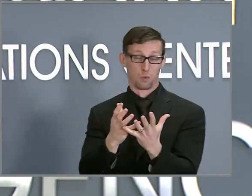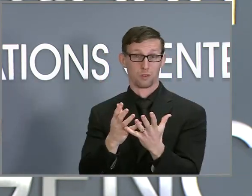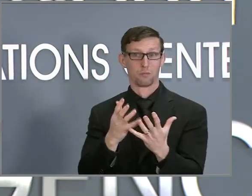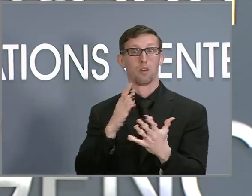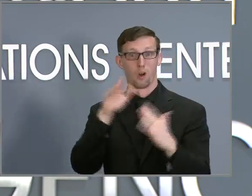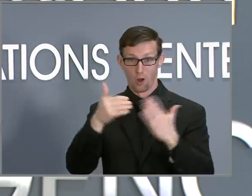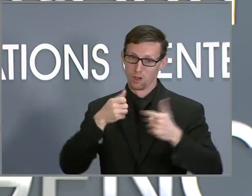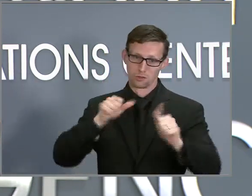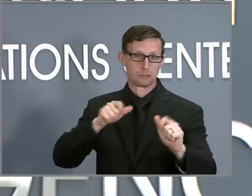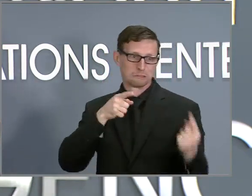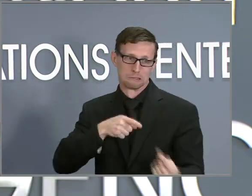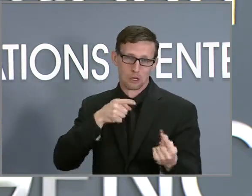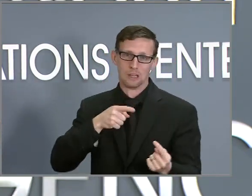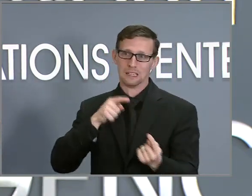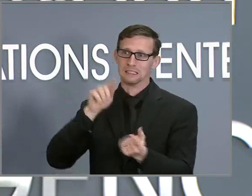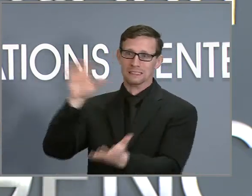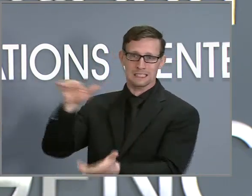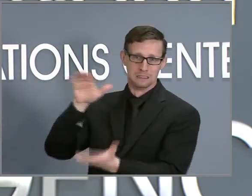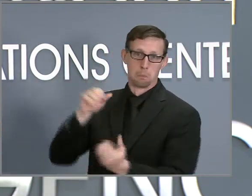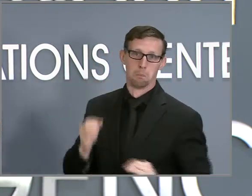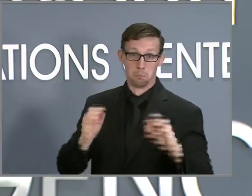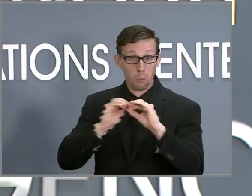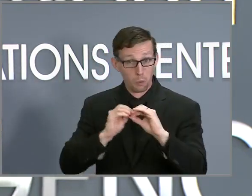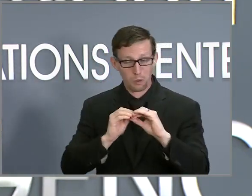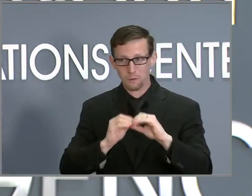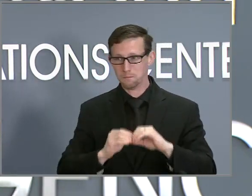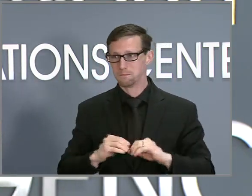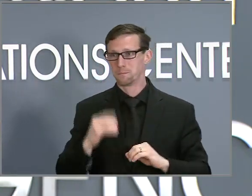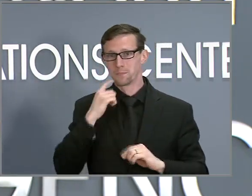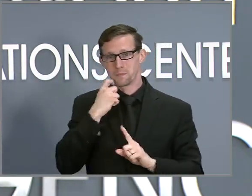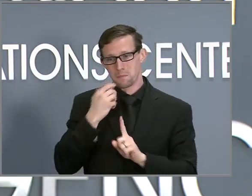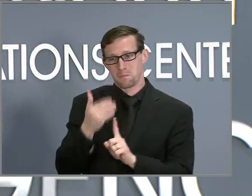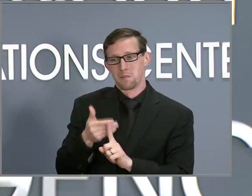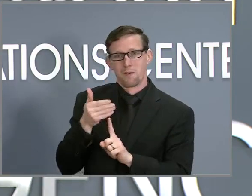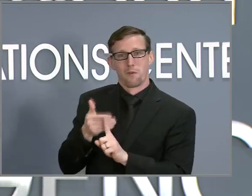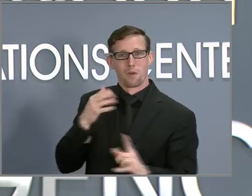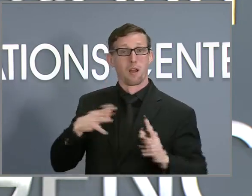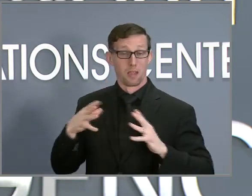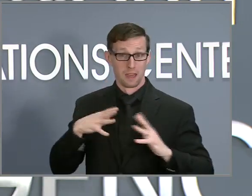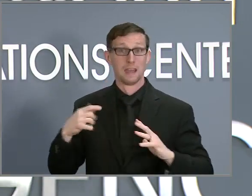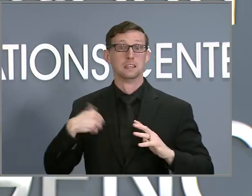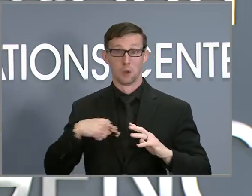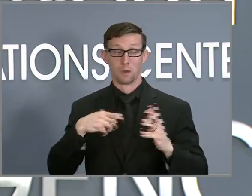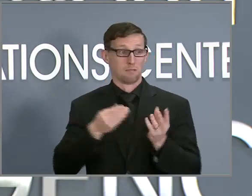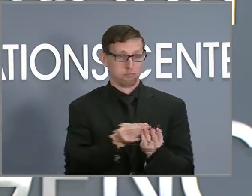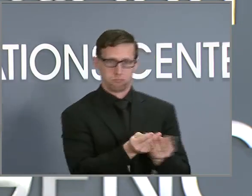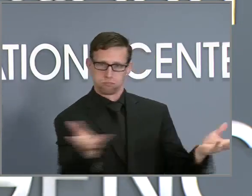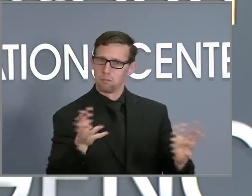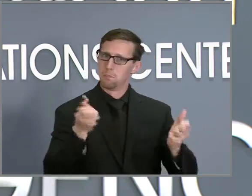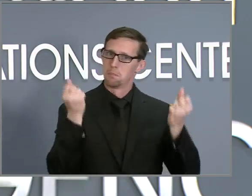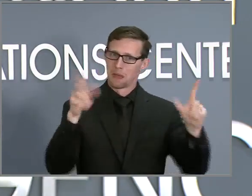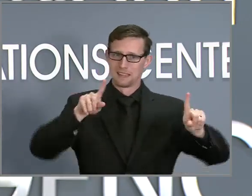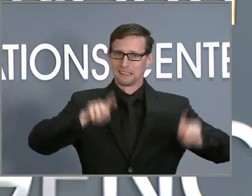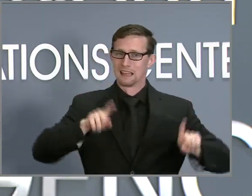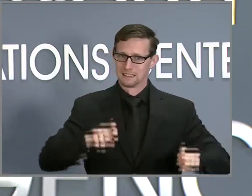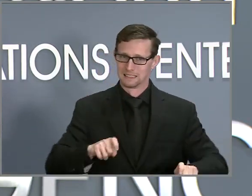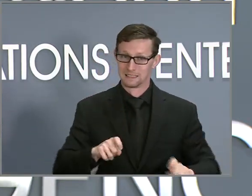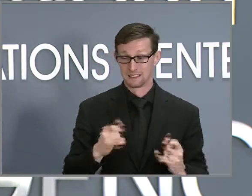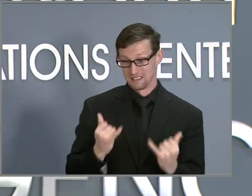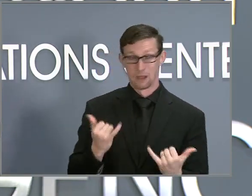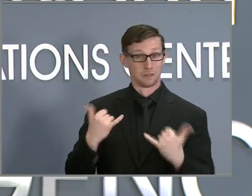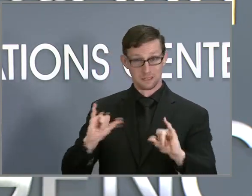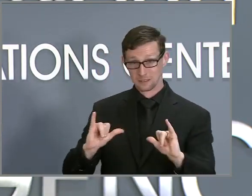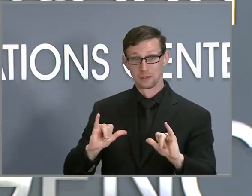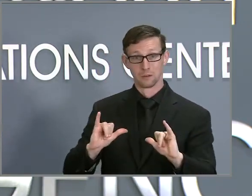And we did distribute many of those on the eve of the holiday period. And, of course, now we are working to